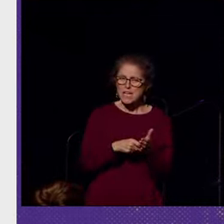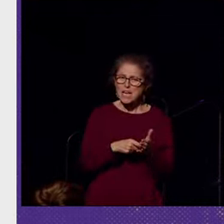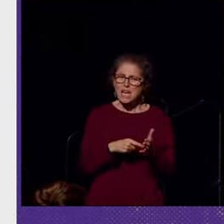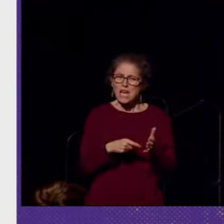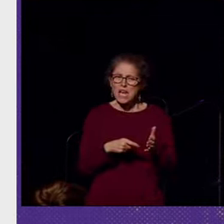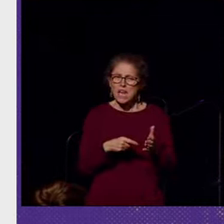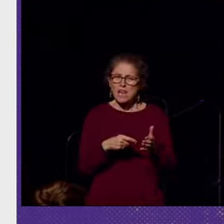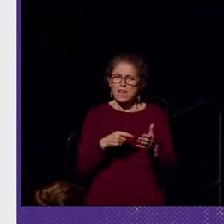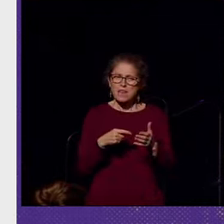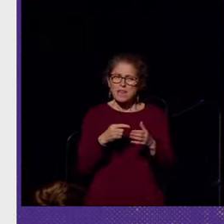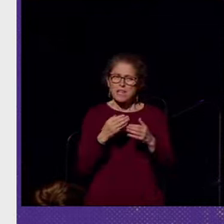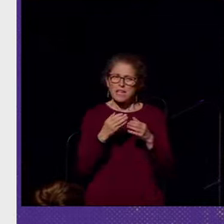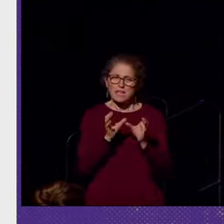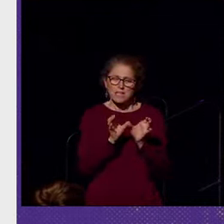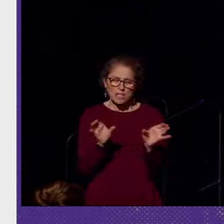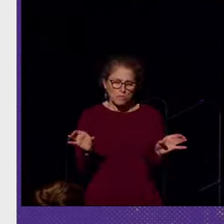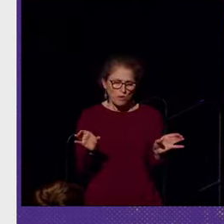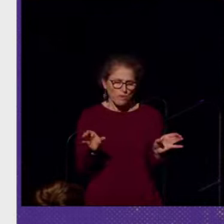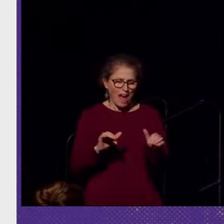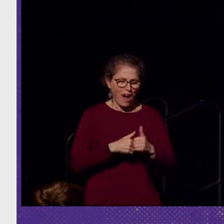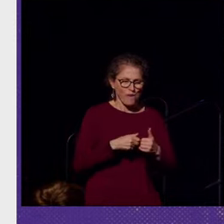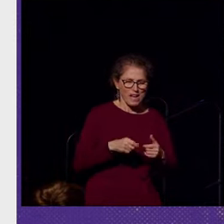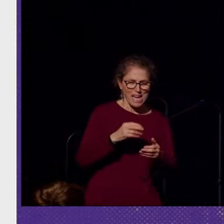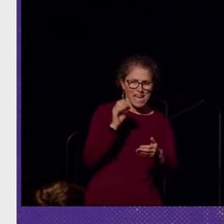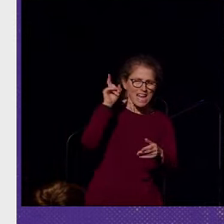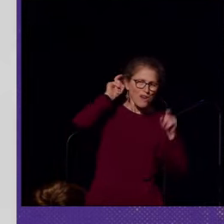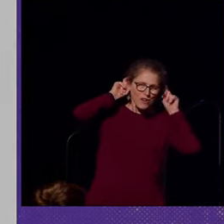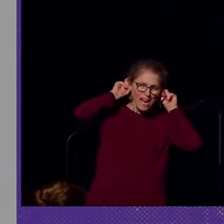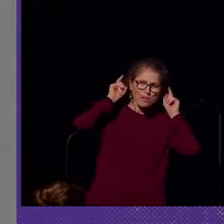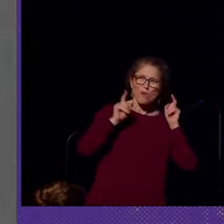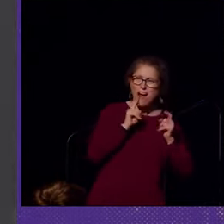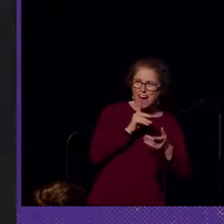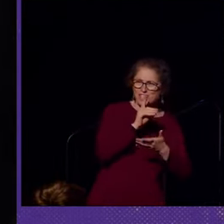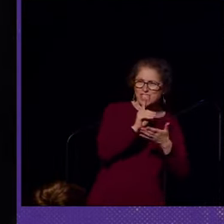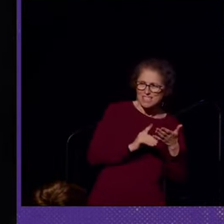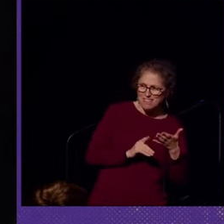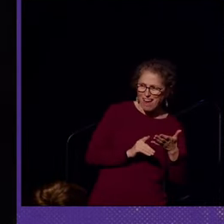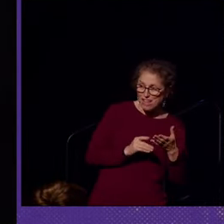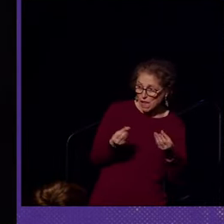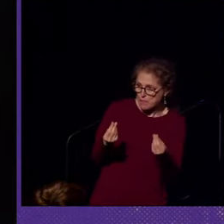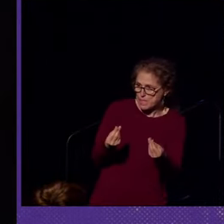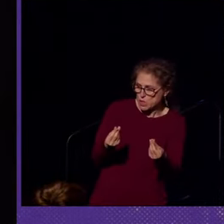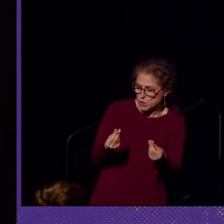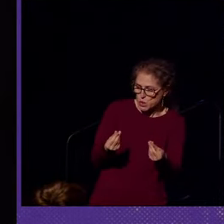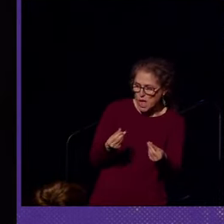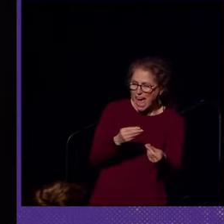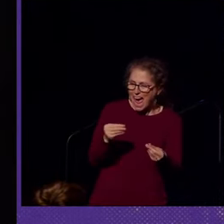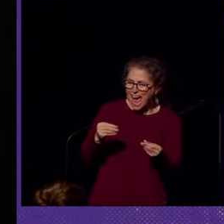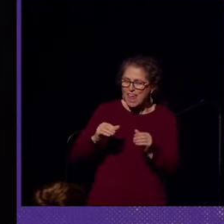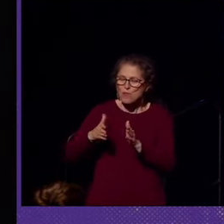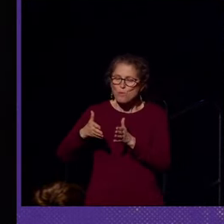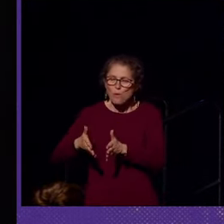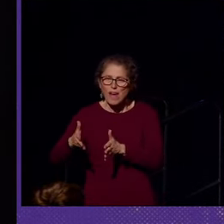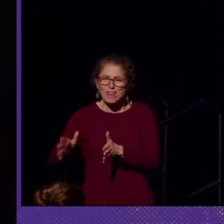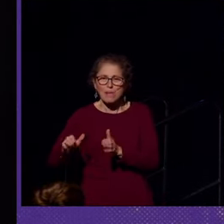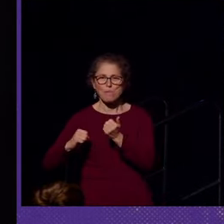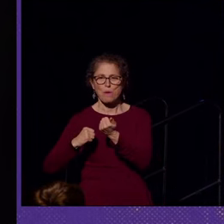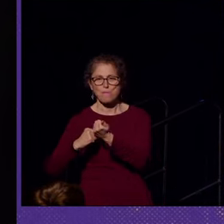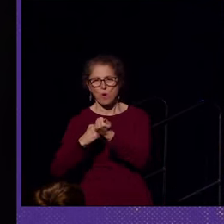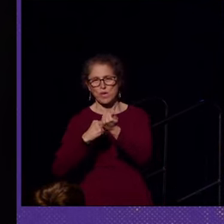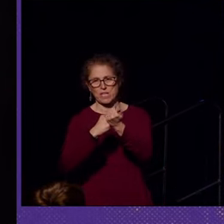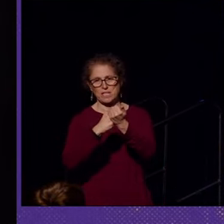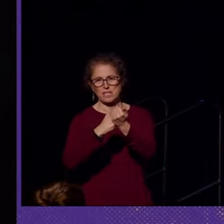in how hearing aids were actually designed, like the materiality of them, and the way that they were promoted?